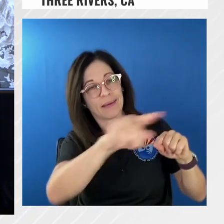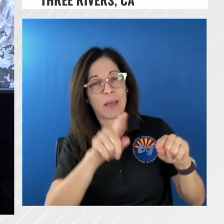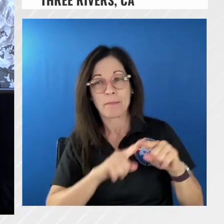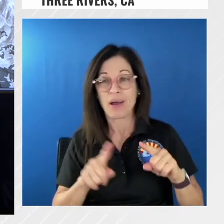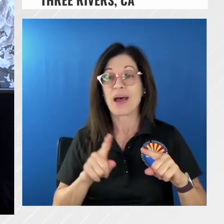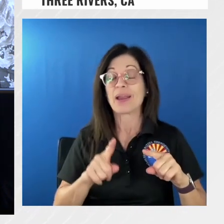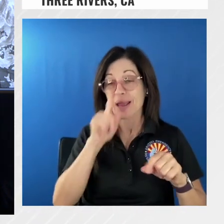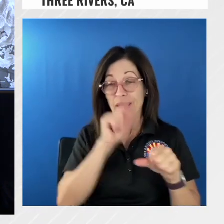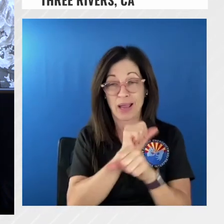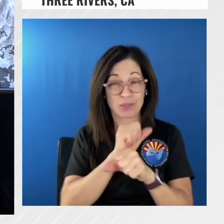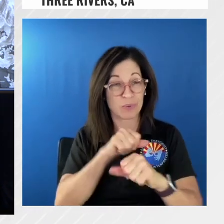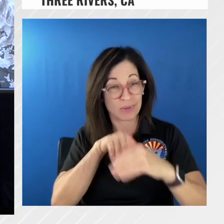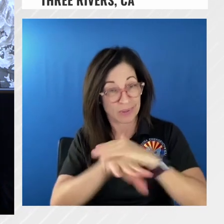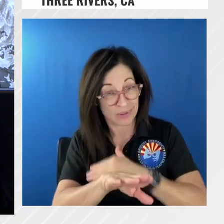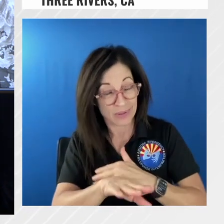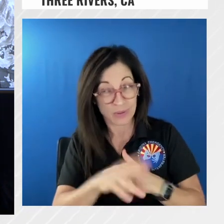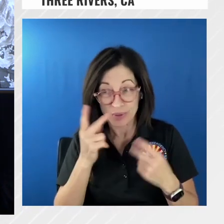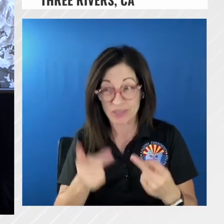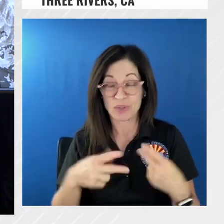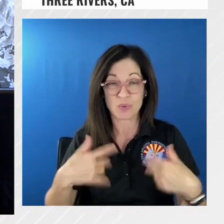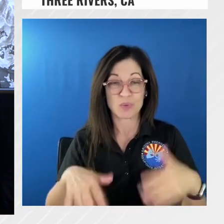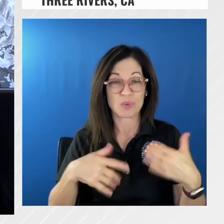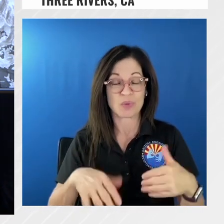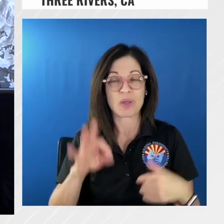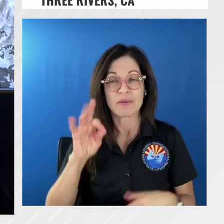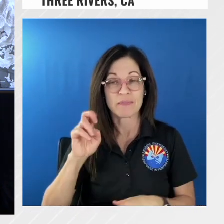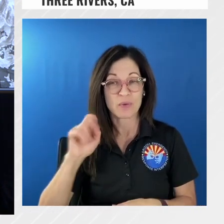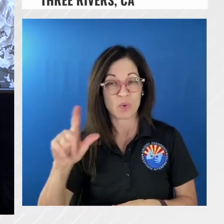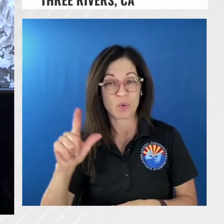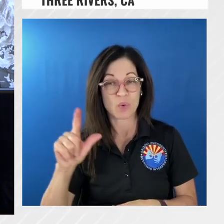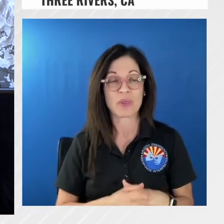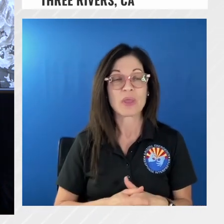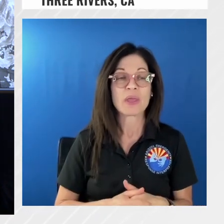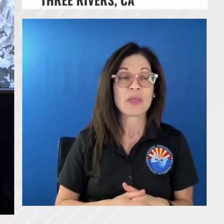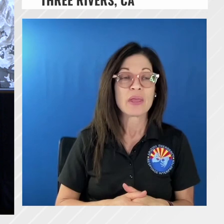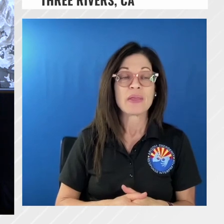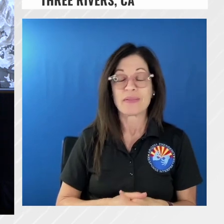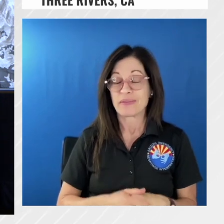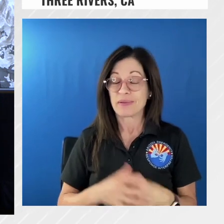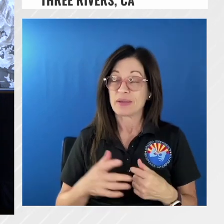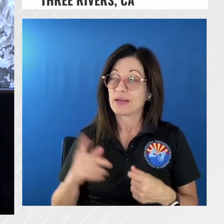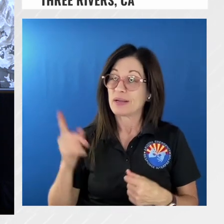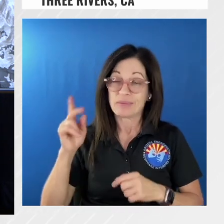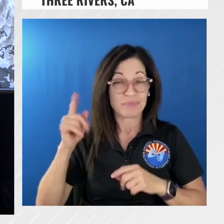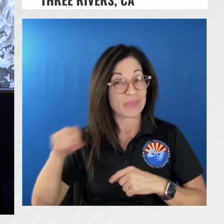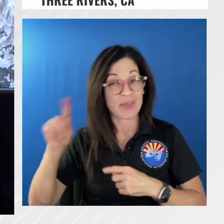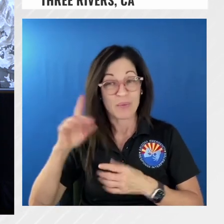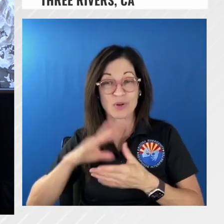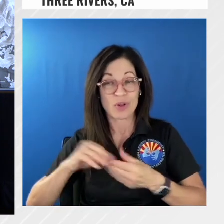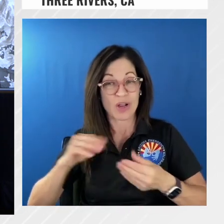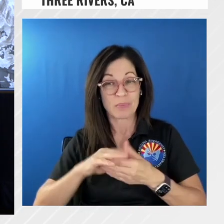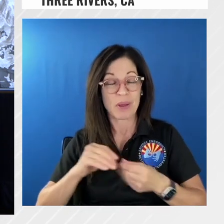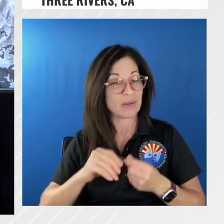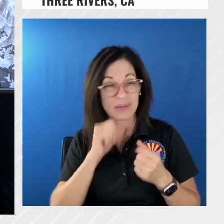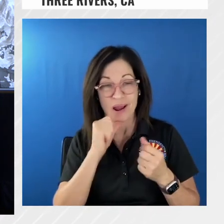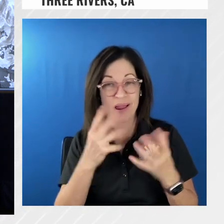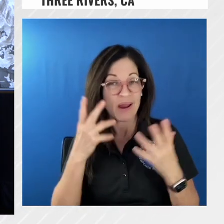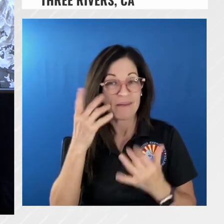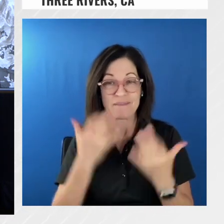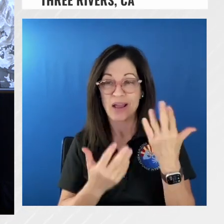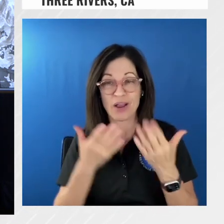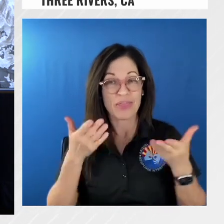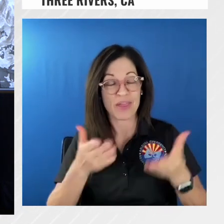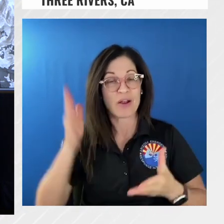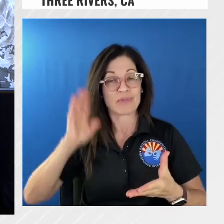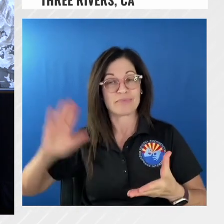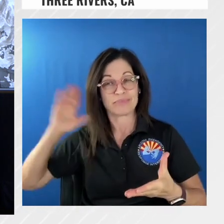they talk to how absent of fire this area's been there's not a lot of fire history so we don't have a lot of options to run the fire